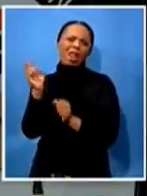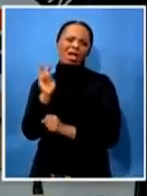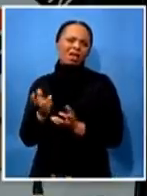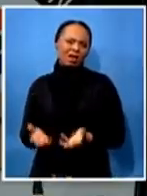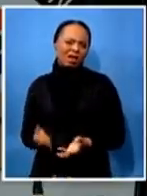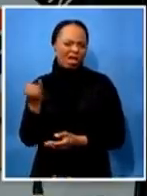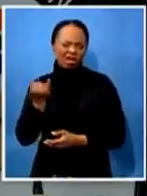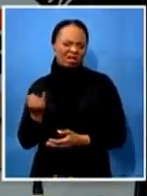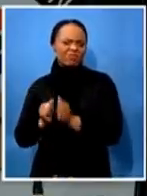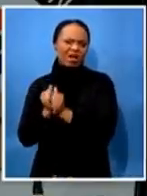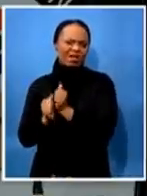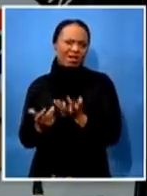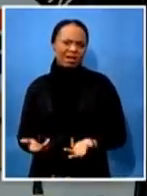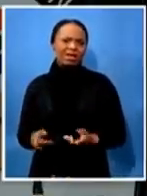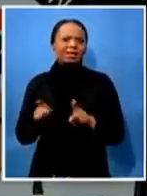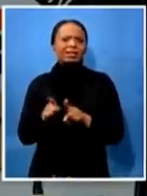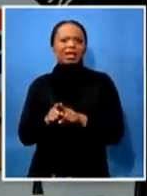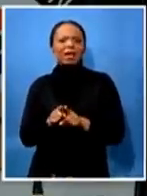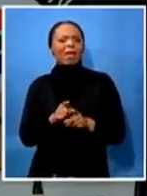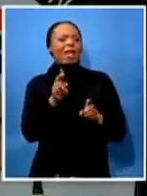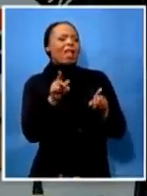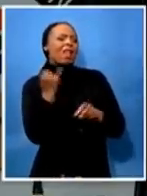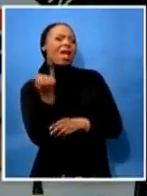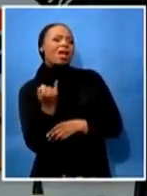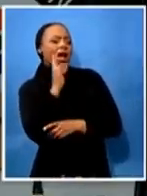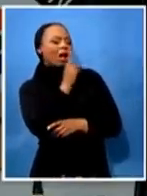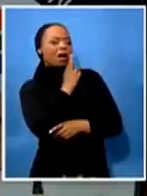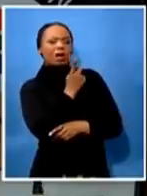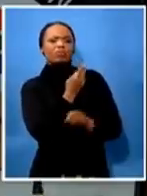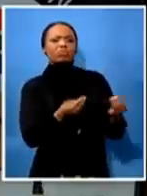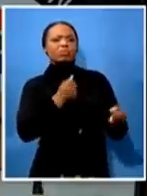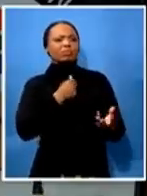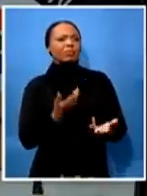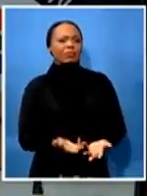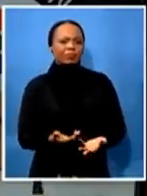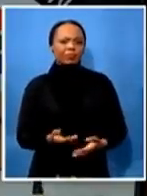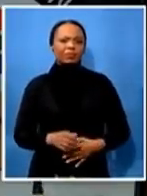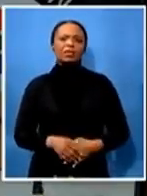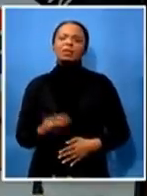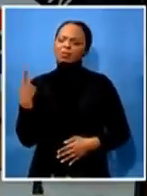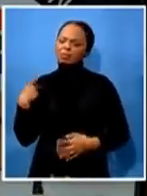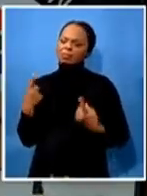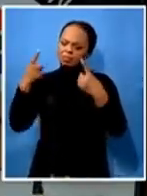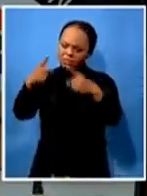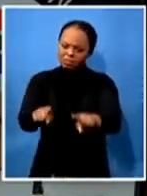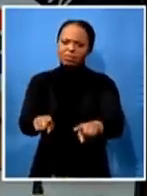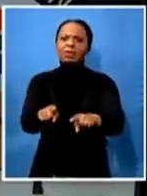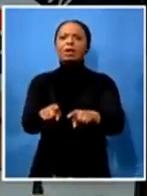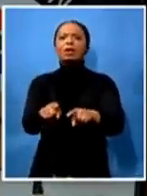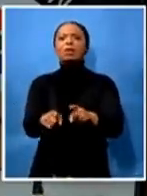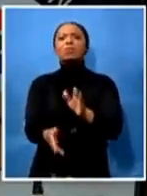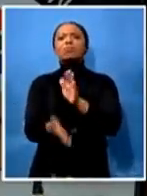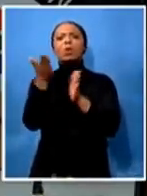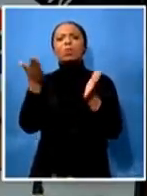and his family we went to nazarek cheperson in 2017 it is a known fact that my